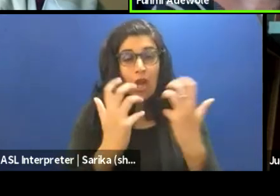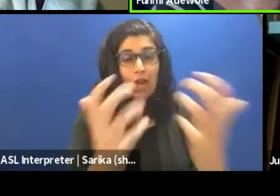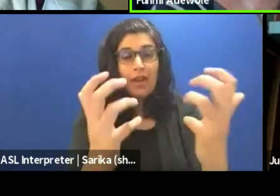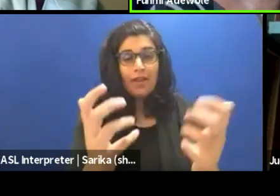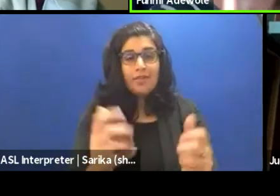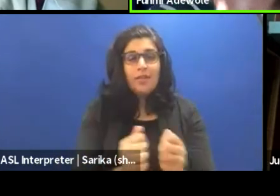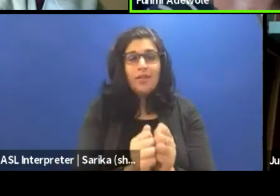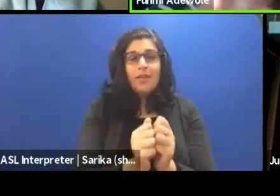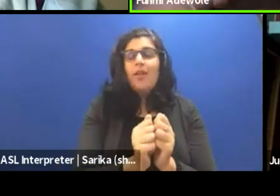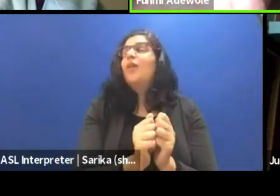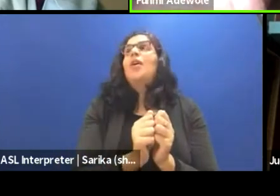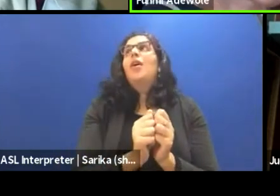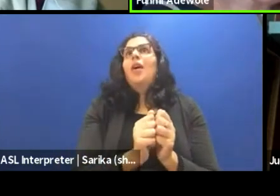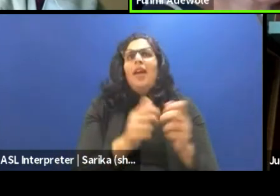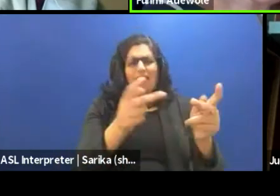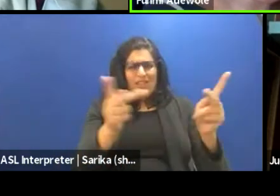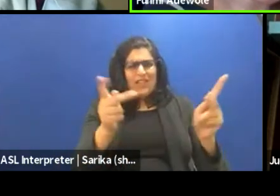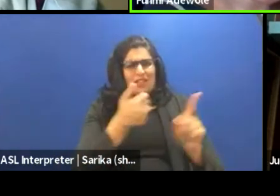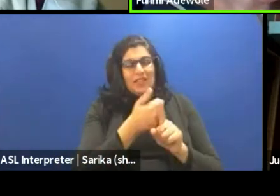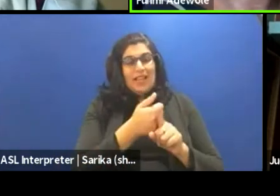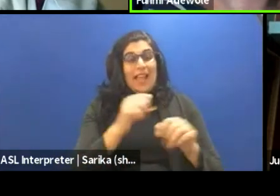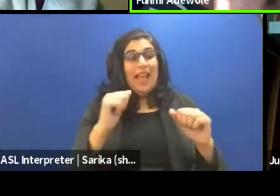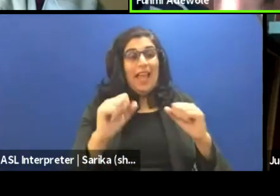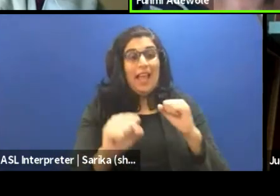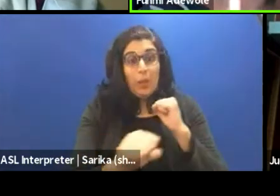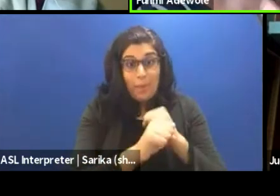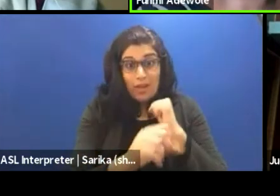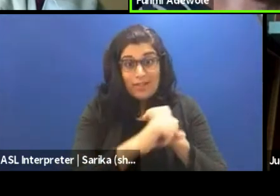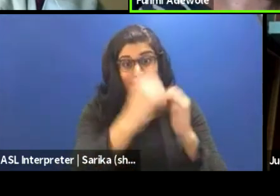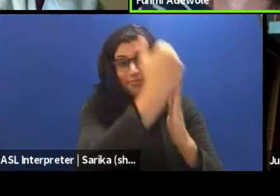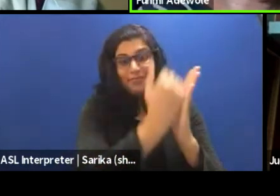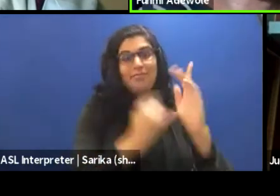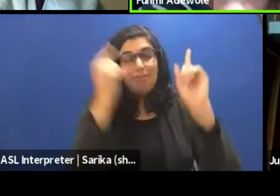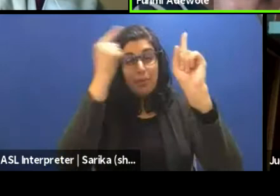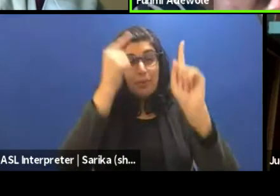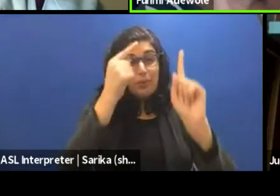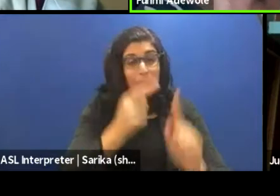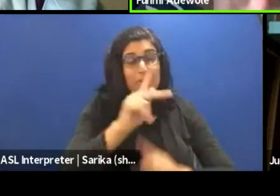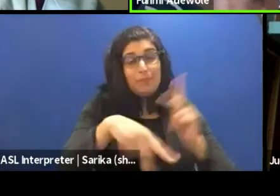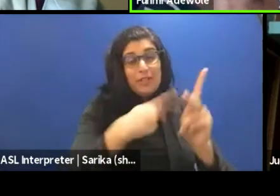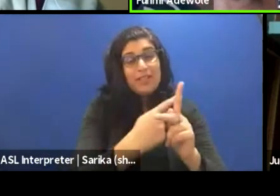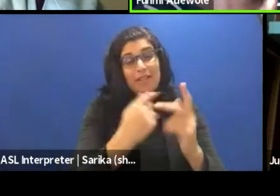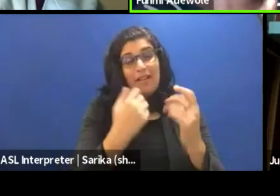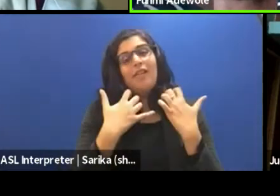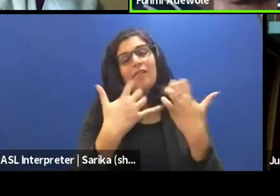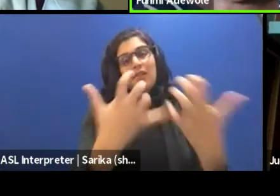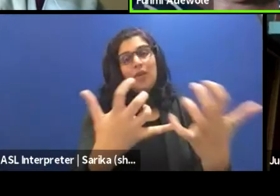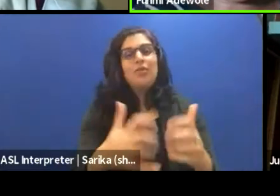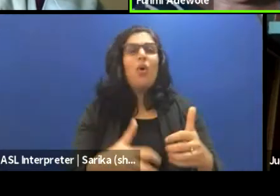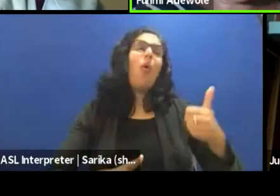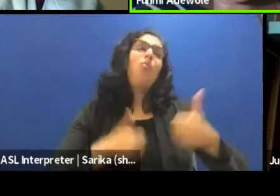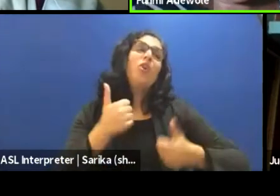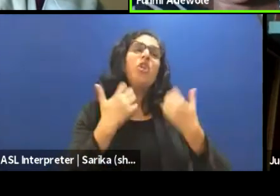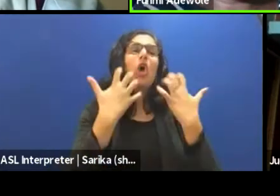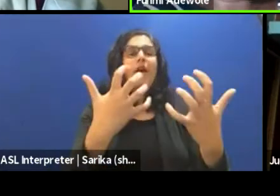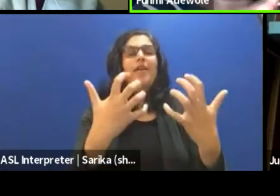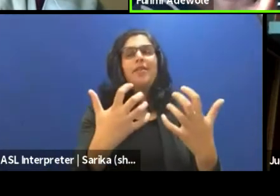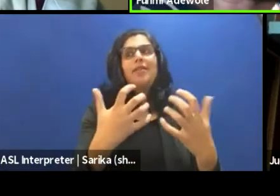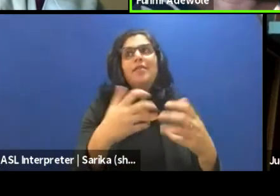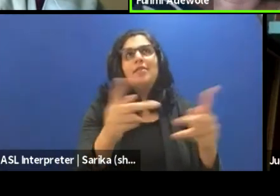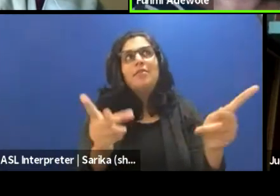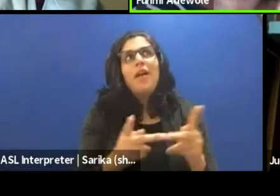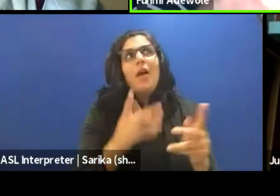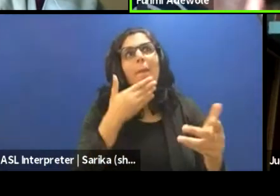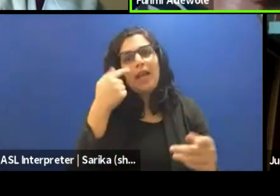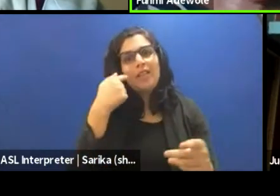venues, because the venue has a marketing list, and they're targeting a certain type of audience. So which venue is best for this work? In